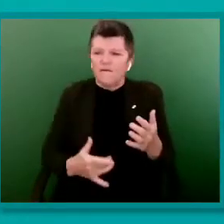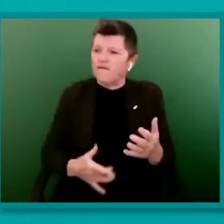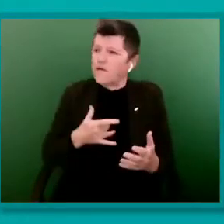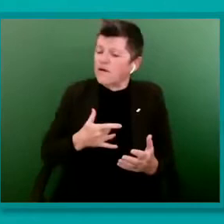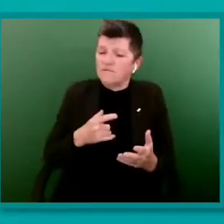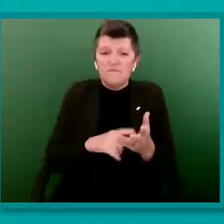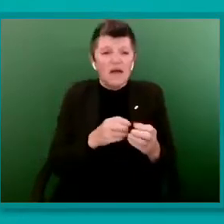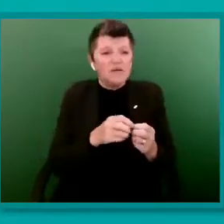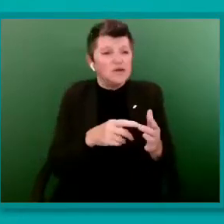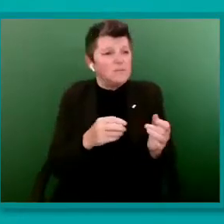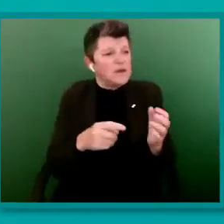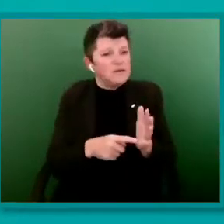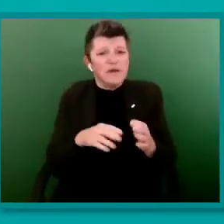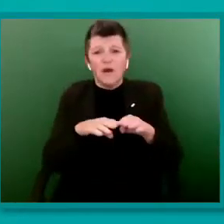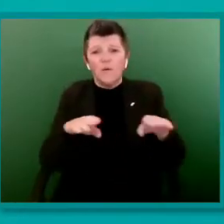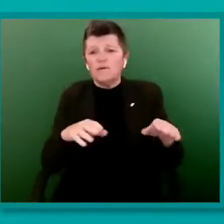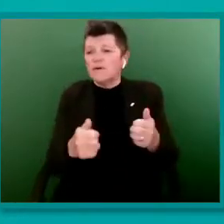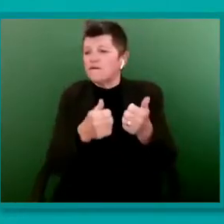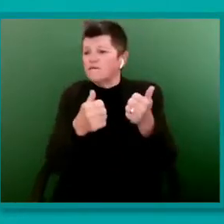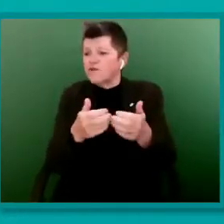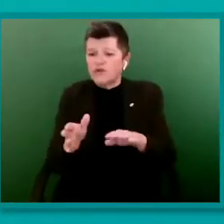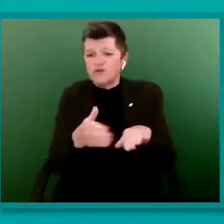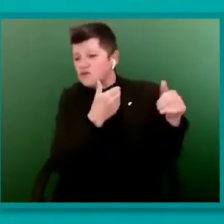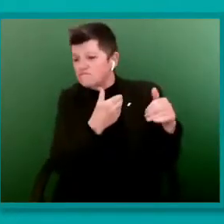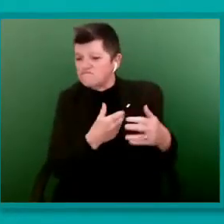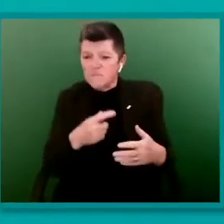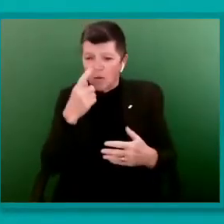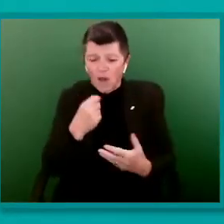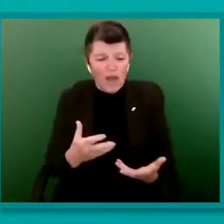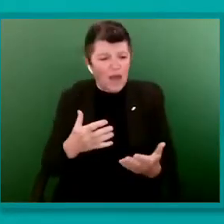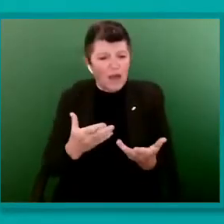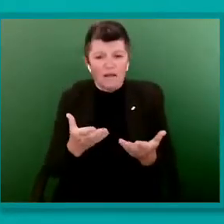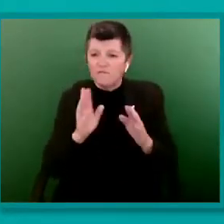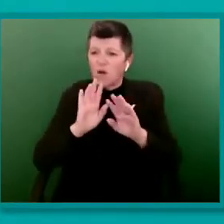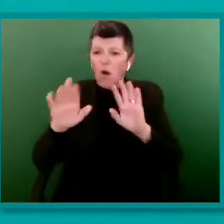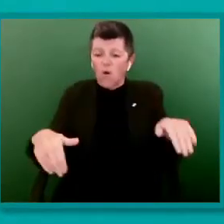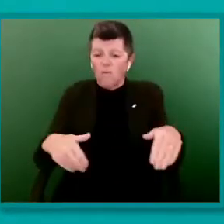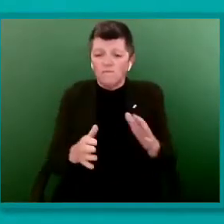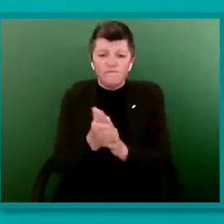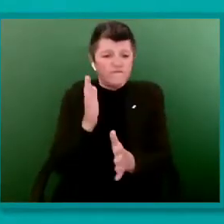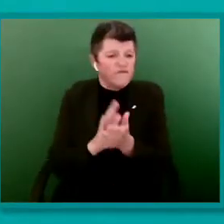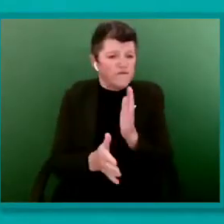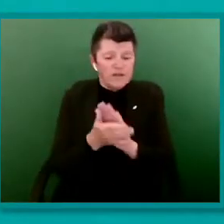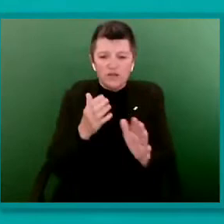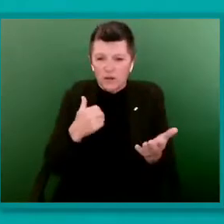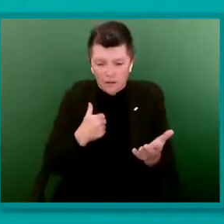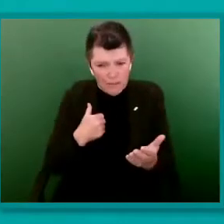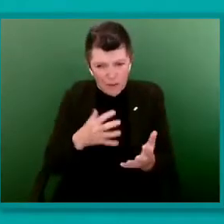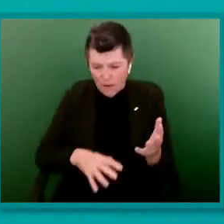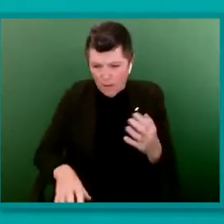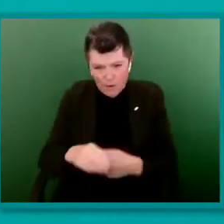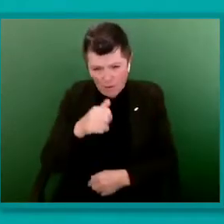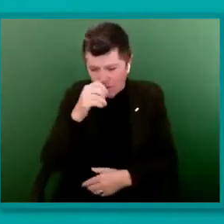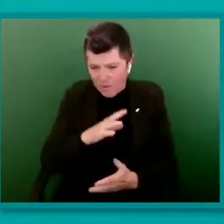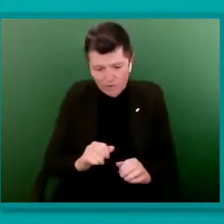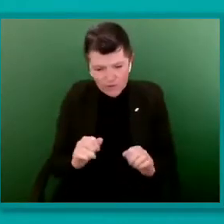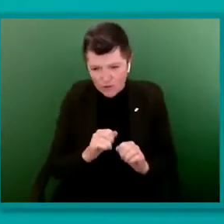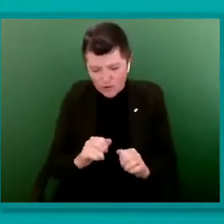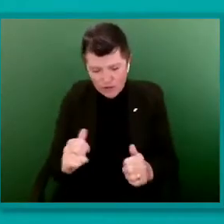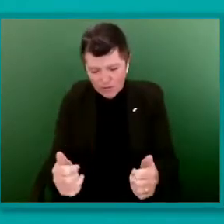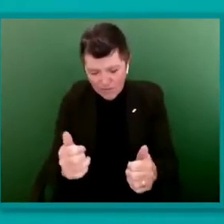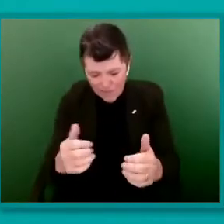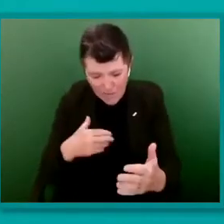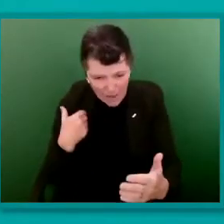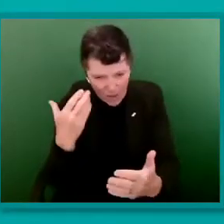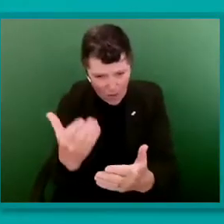And we can all pack our bags and go home, something we all know that we're a long way from, because there's a myriad of